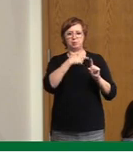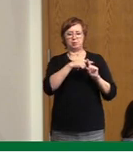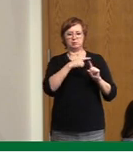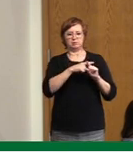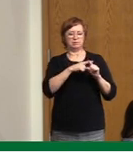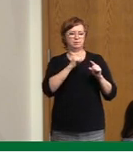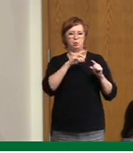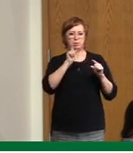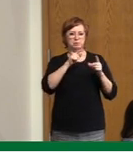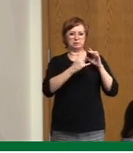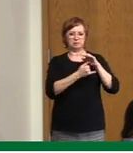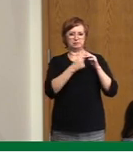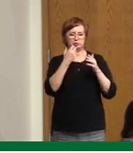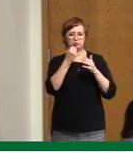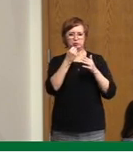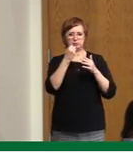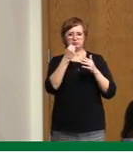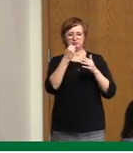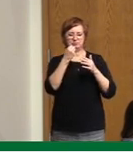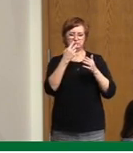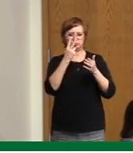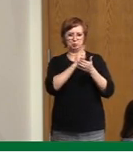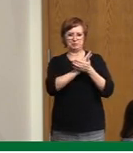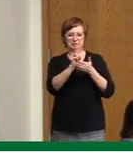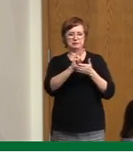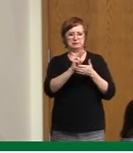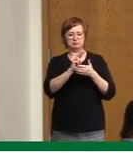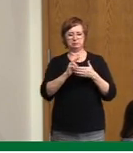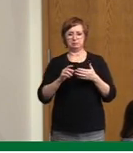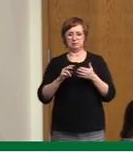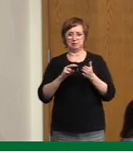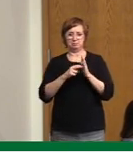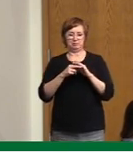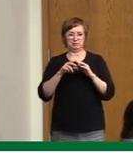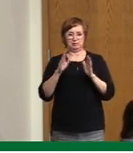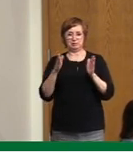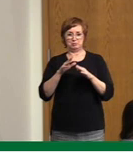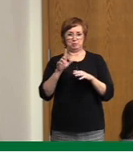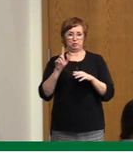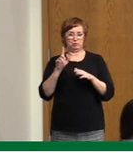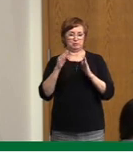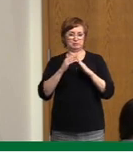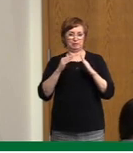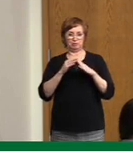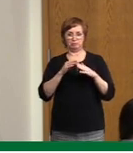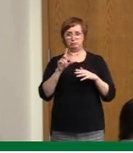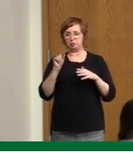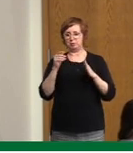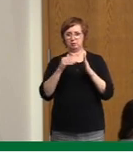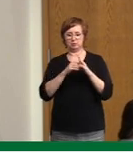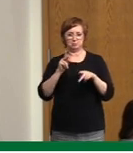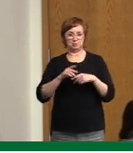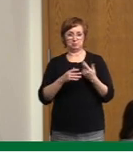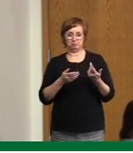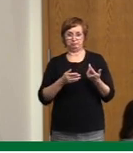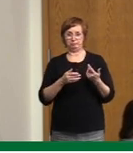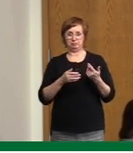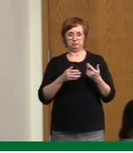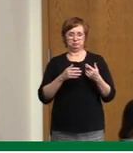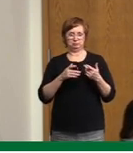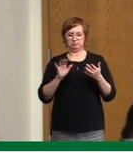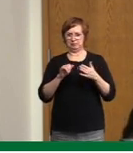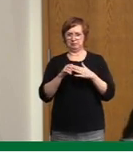significant. We have to start pulling from other areas to be able to do that. We do have that set up, but that also creates a ripple effect of second and third